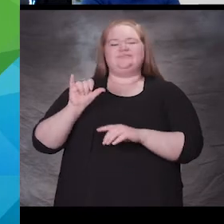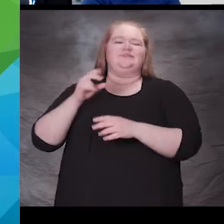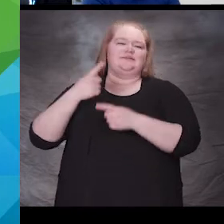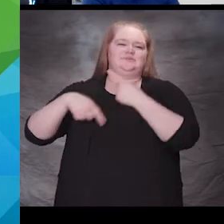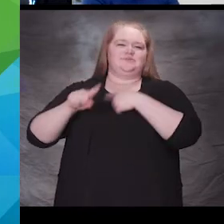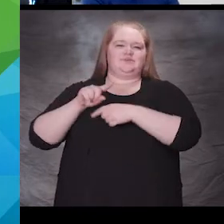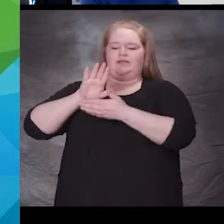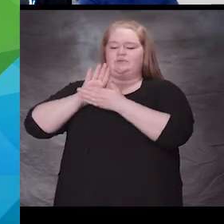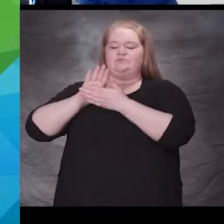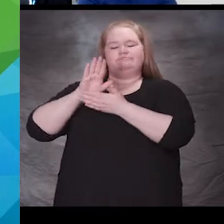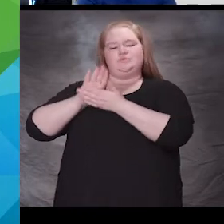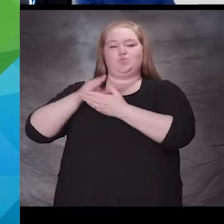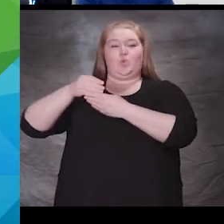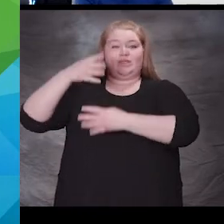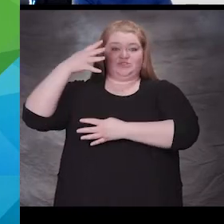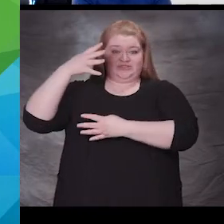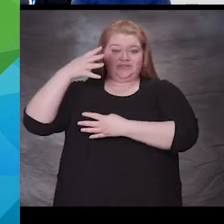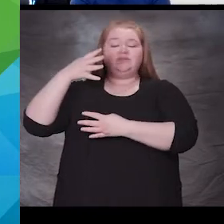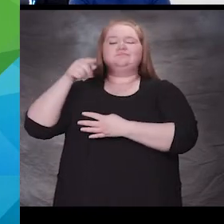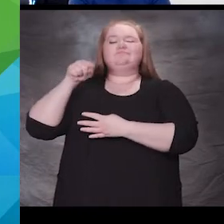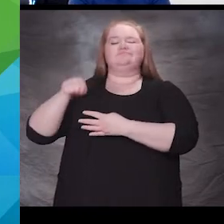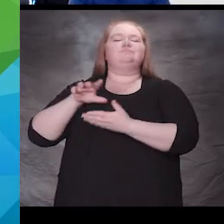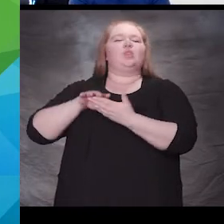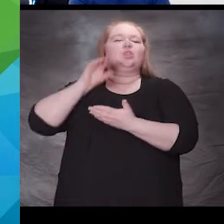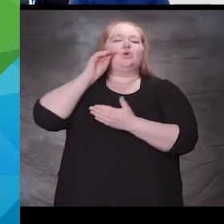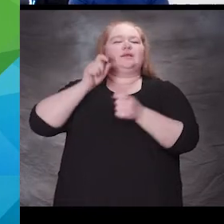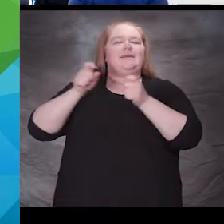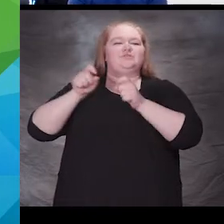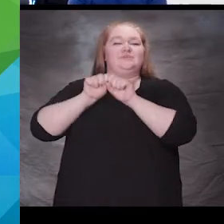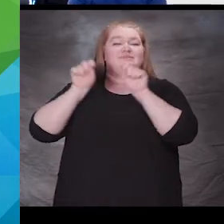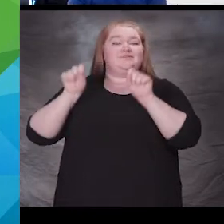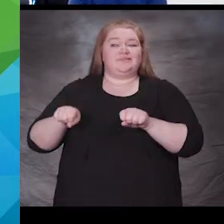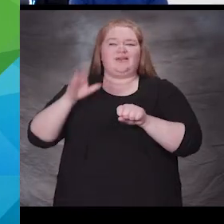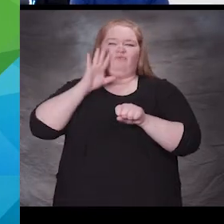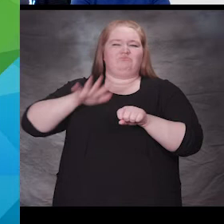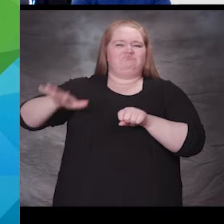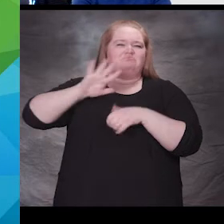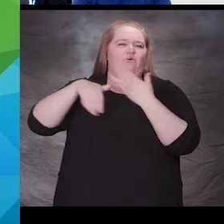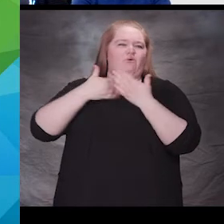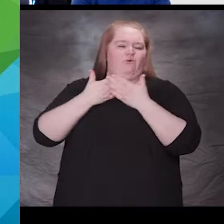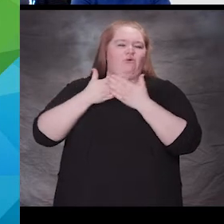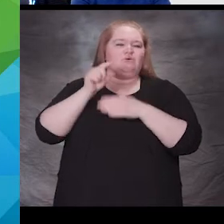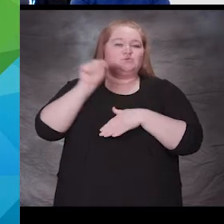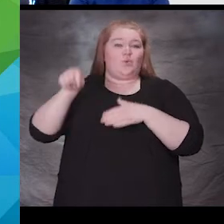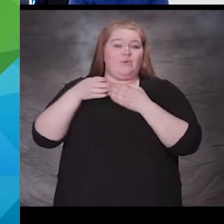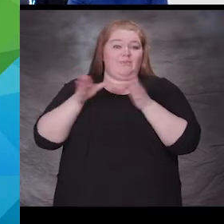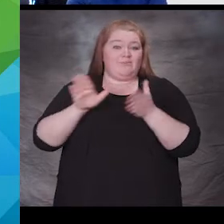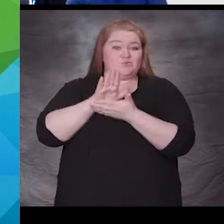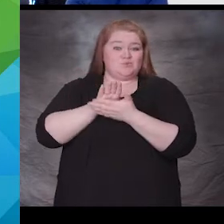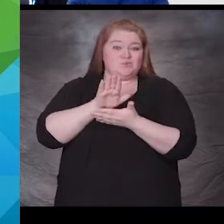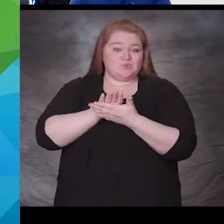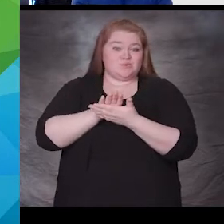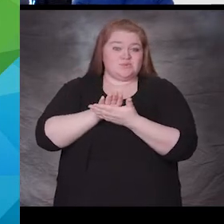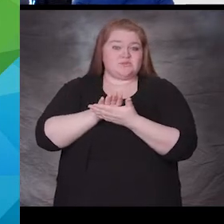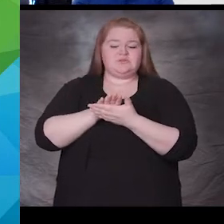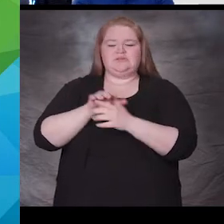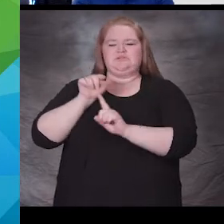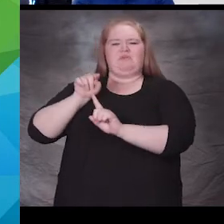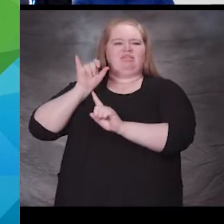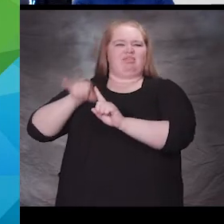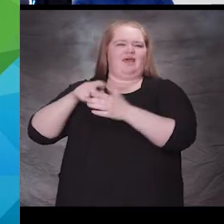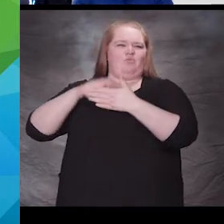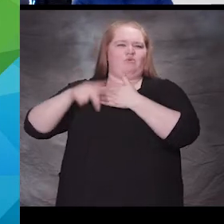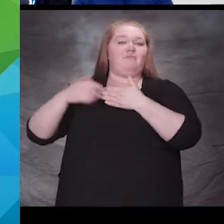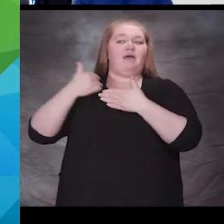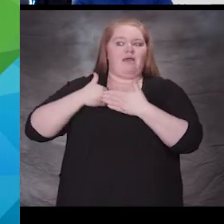system through the entire district. So you can expect communication back and forth